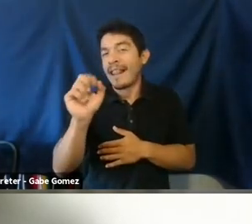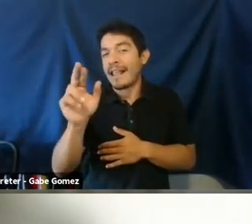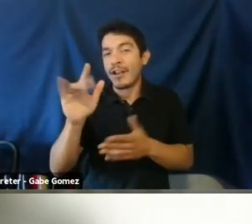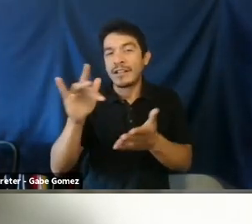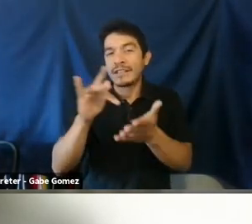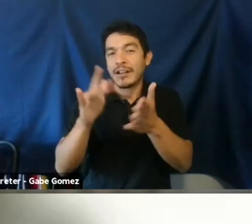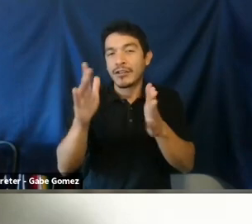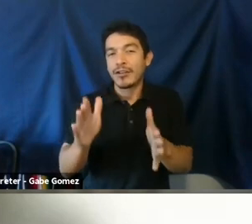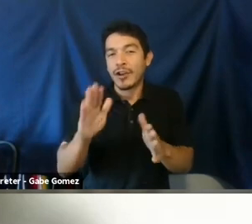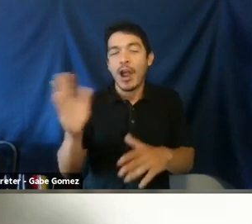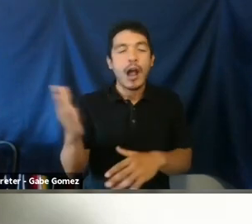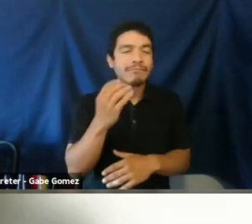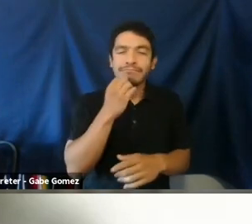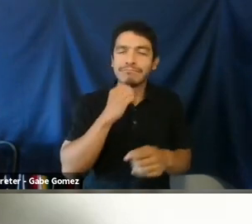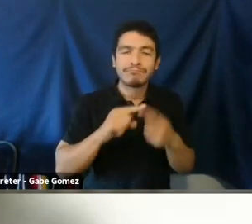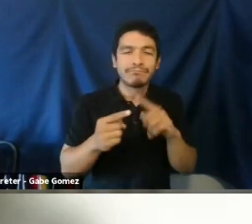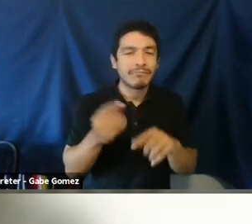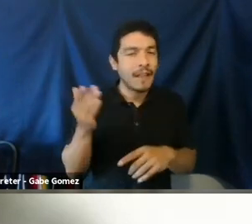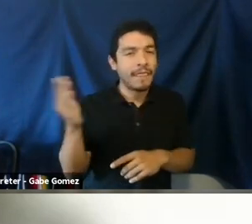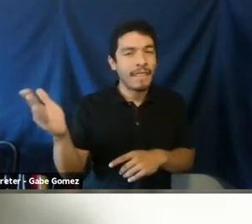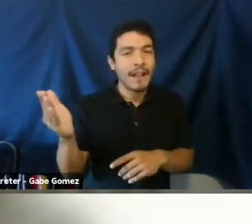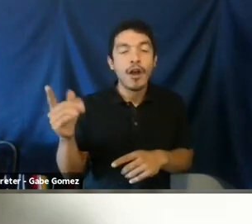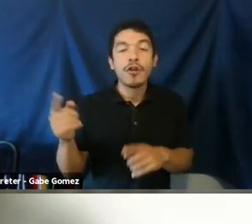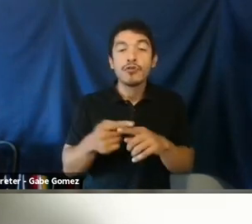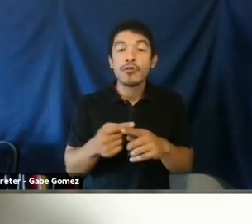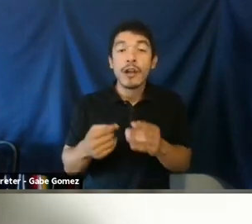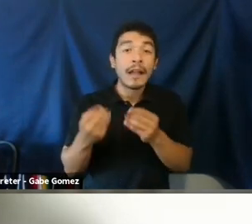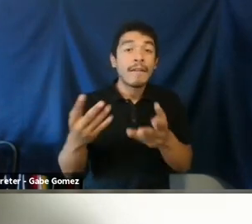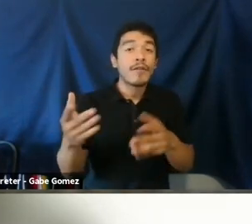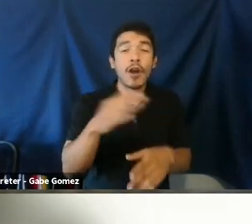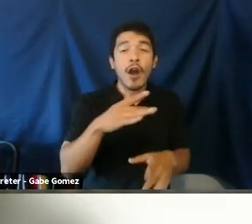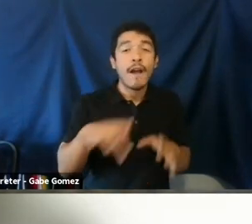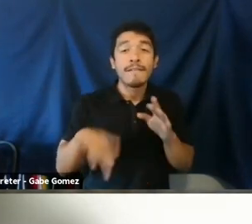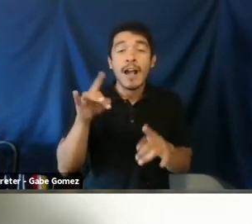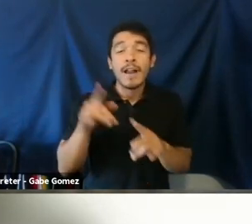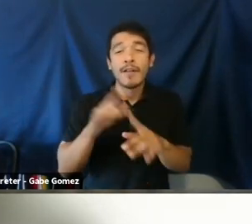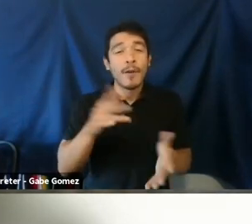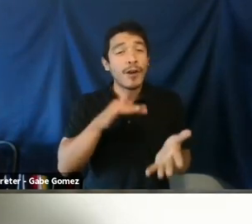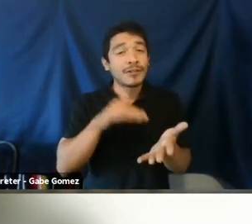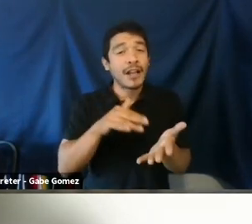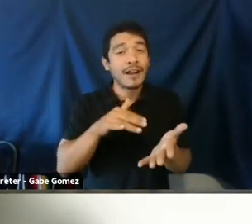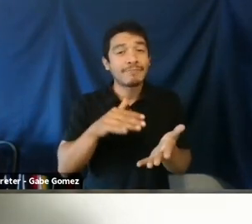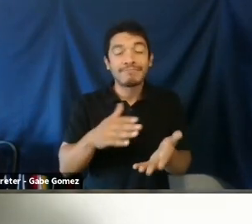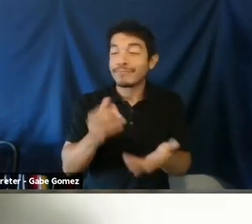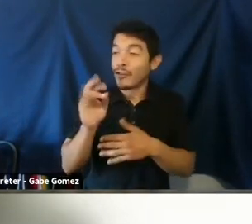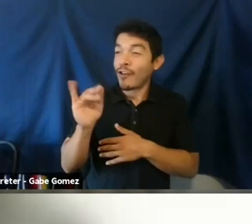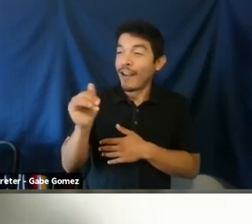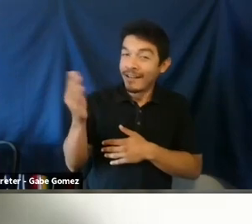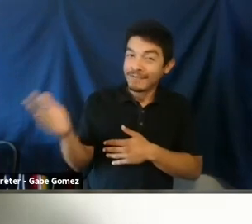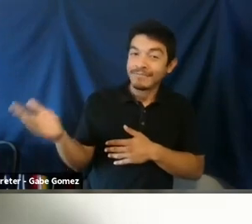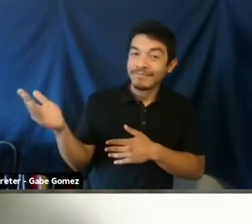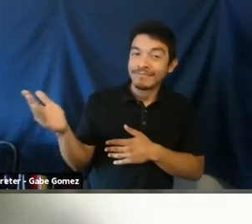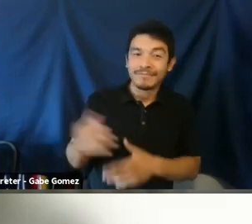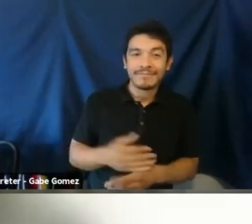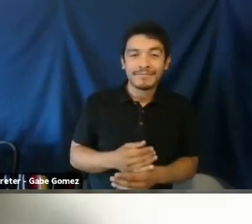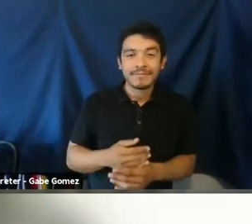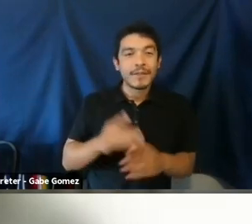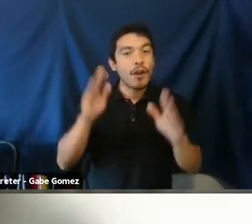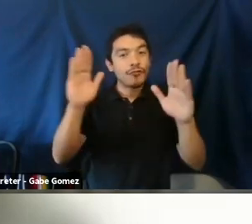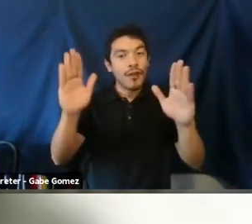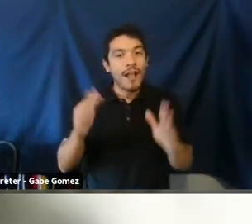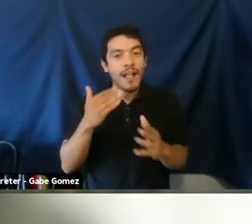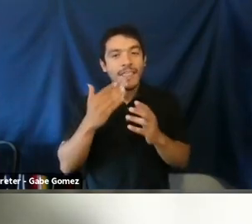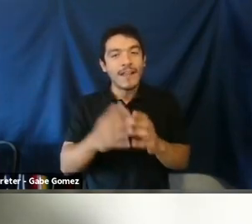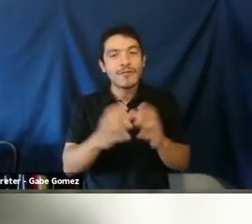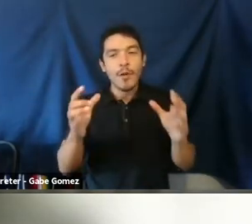at USC Annenberg Norman Lear Center, our dear friends at Norman Lear Center, to present the findings from our study.